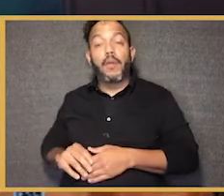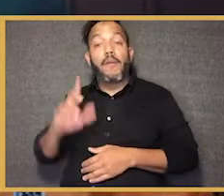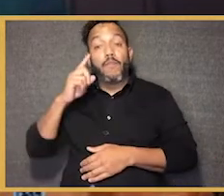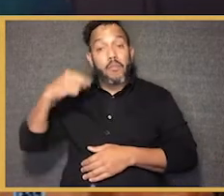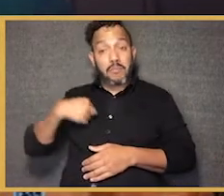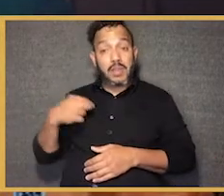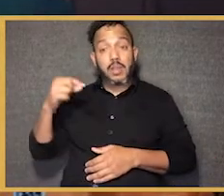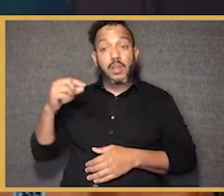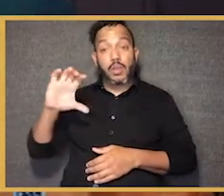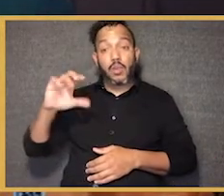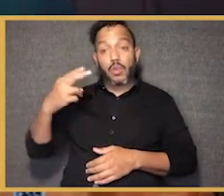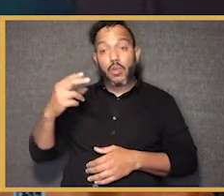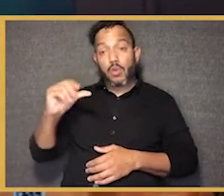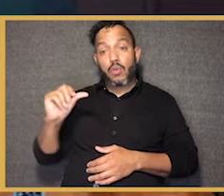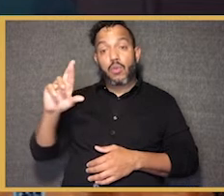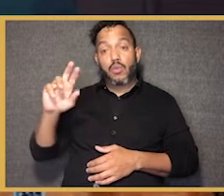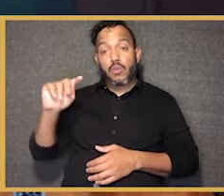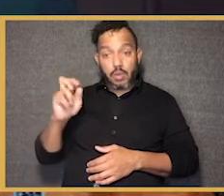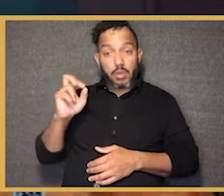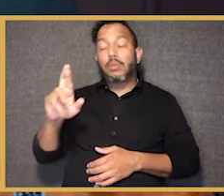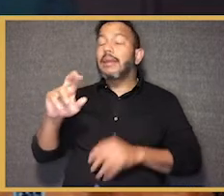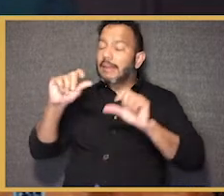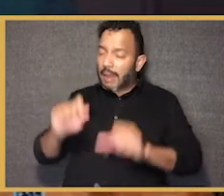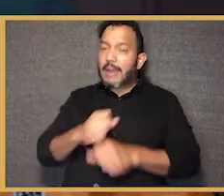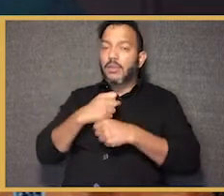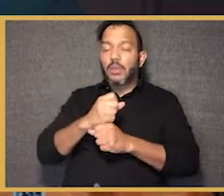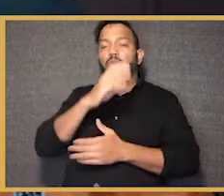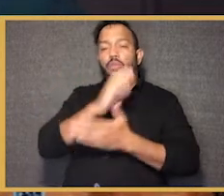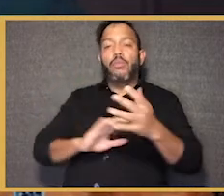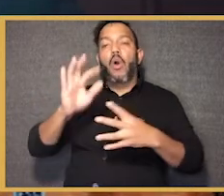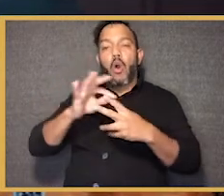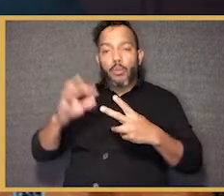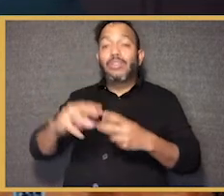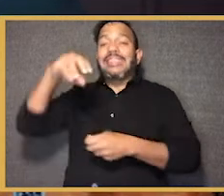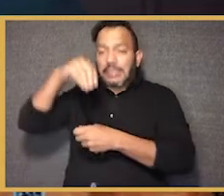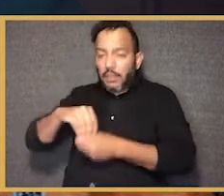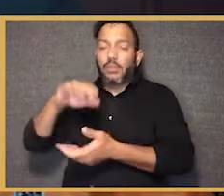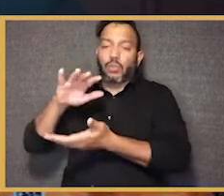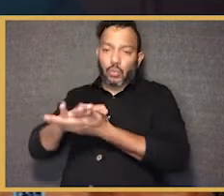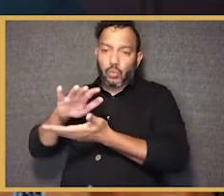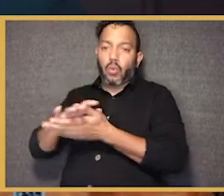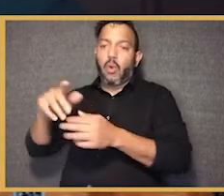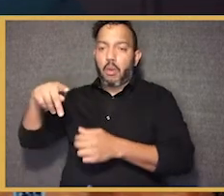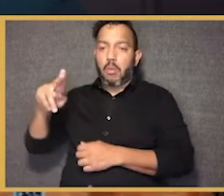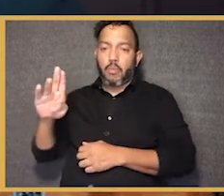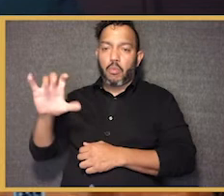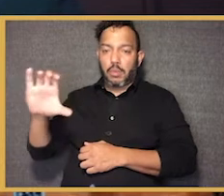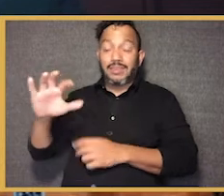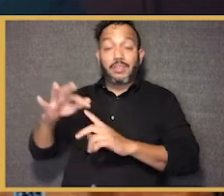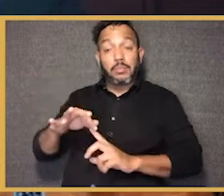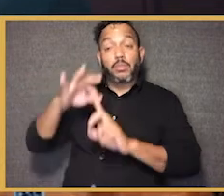the role of charters is potentially creating some options within the public school sector,